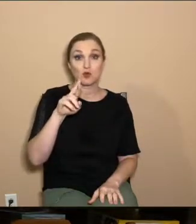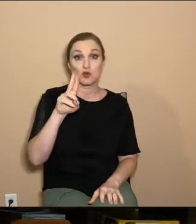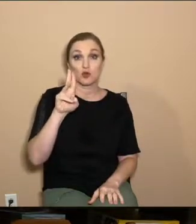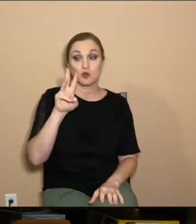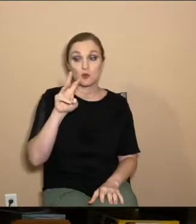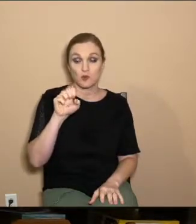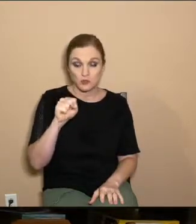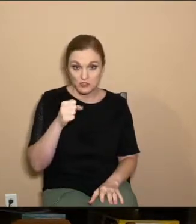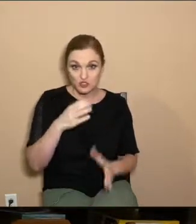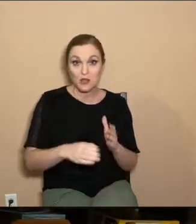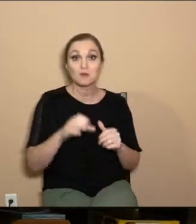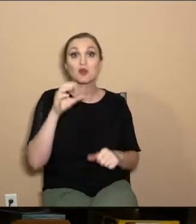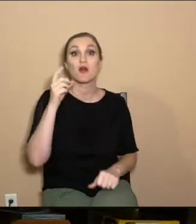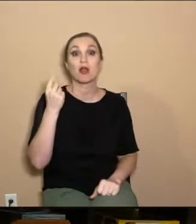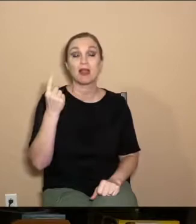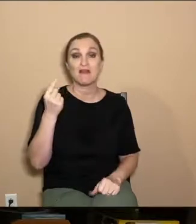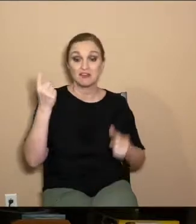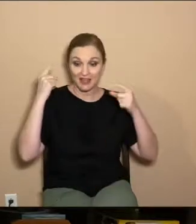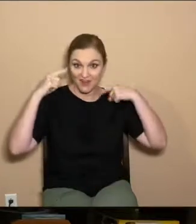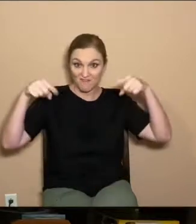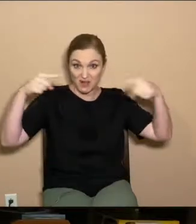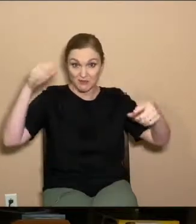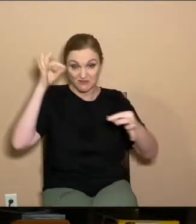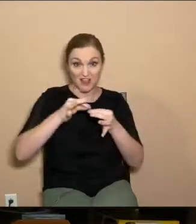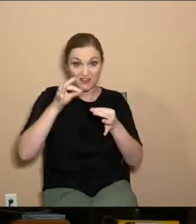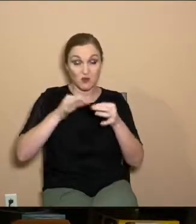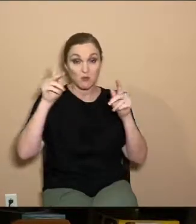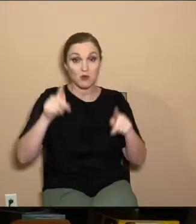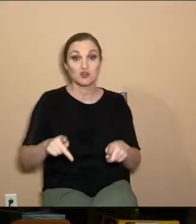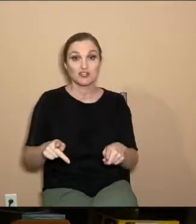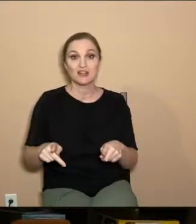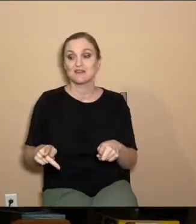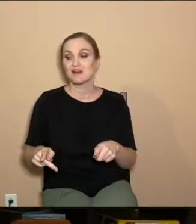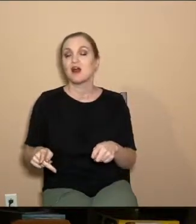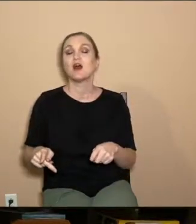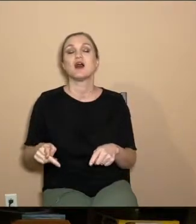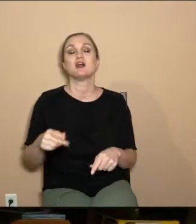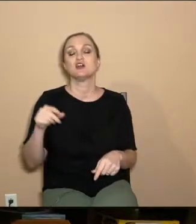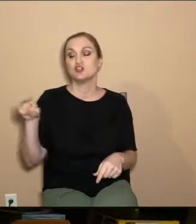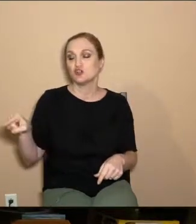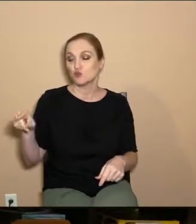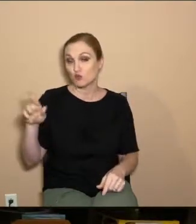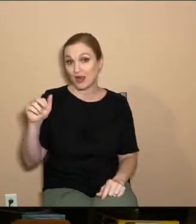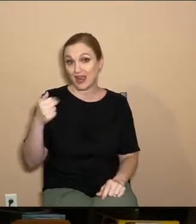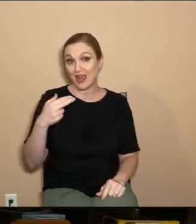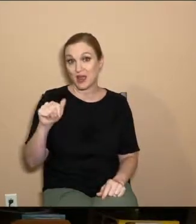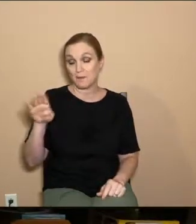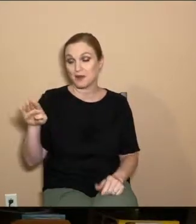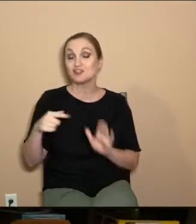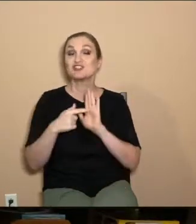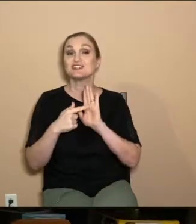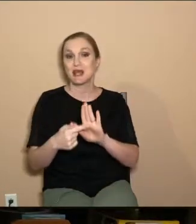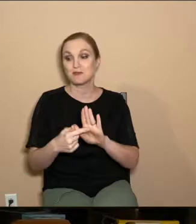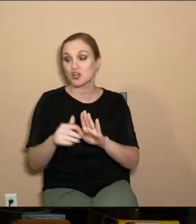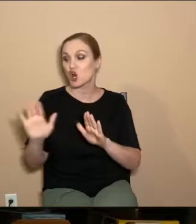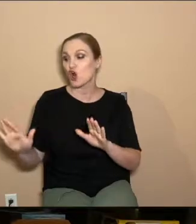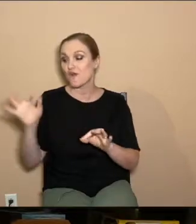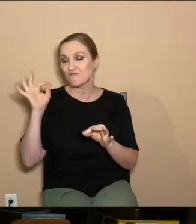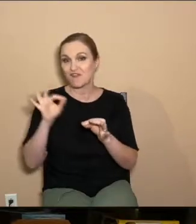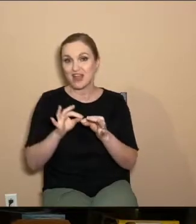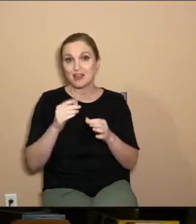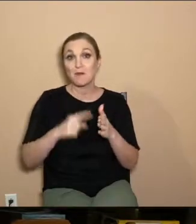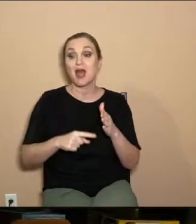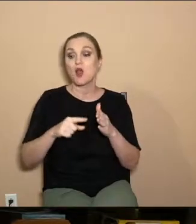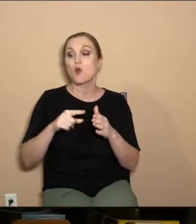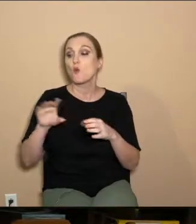Hebrews chapter 11, in the hall of fame of the faithful, right alongside Abraham as one, as one who demonstrated their faith by what